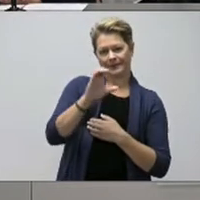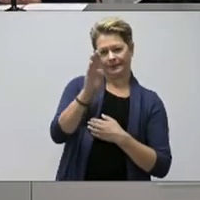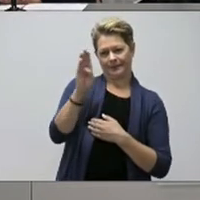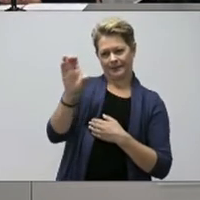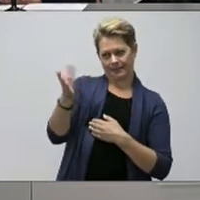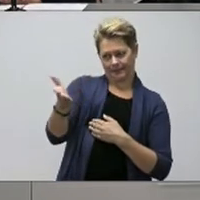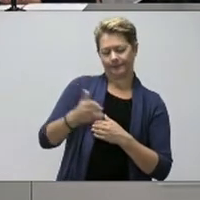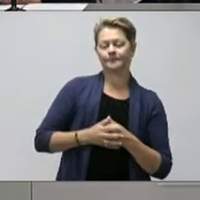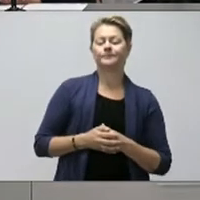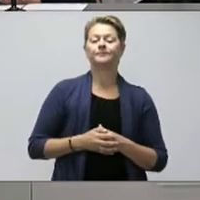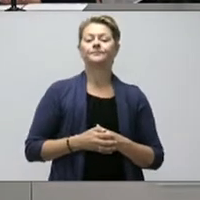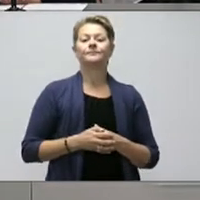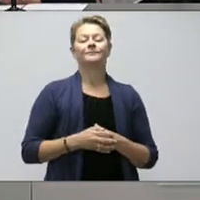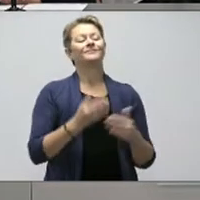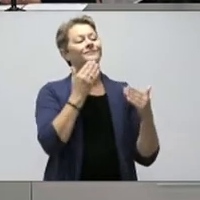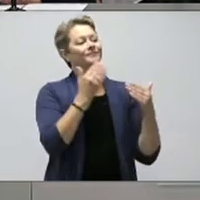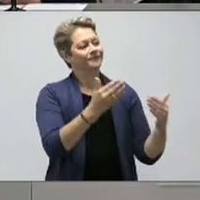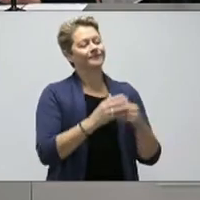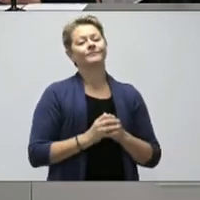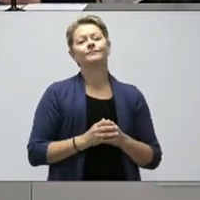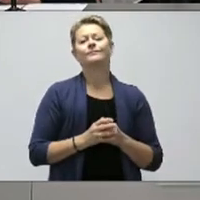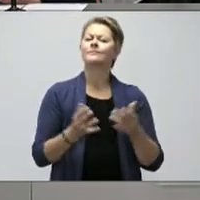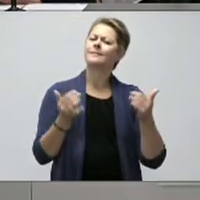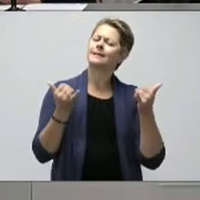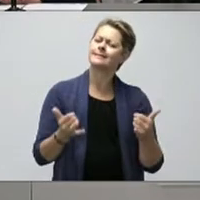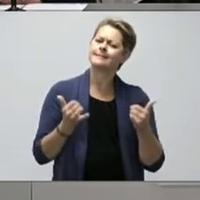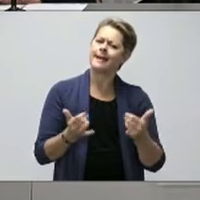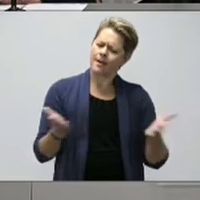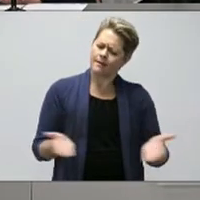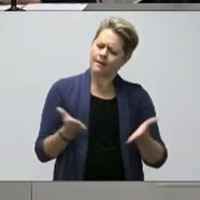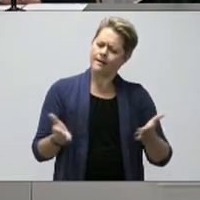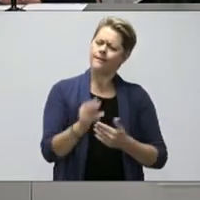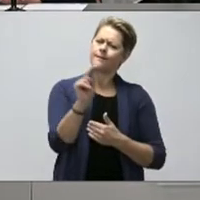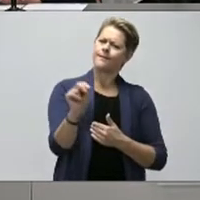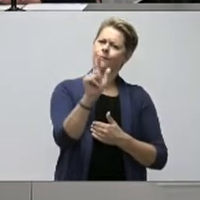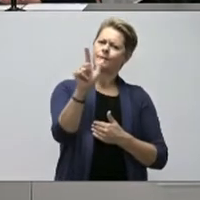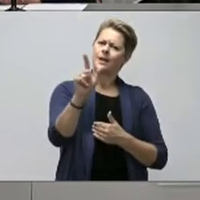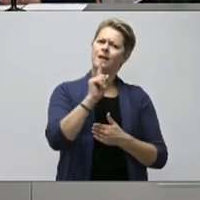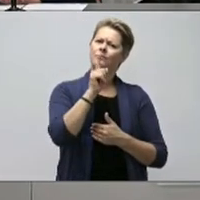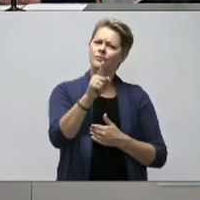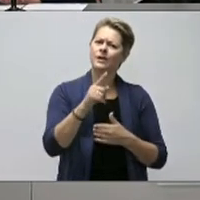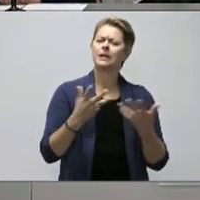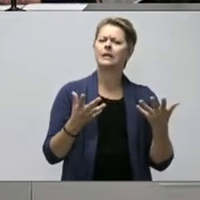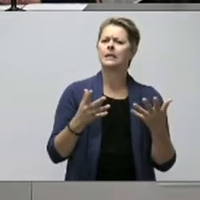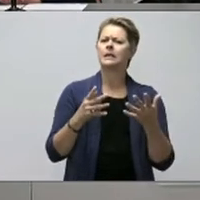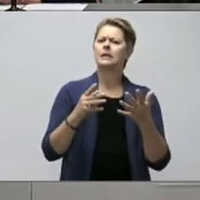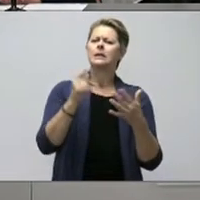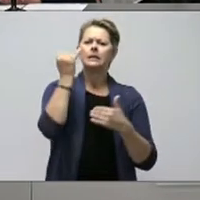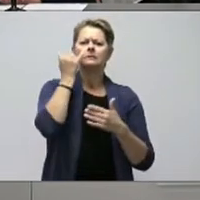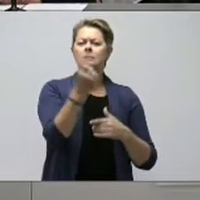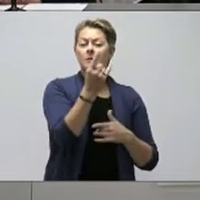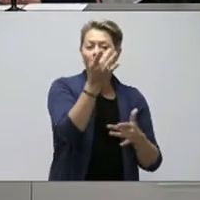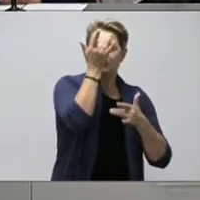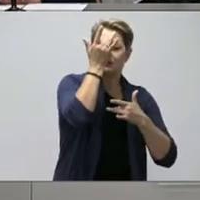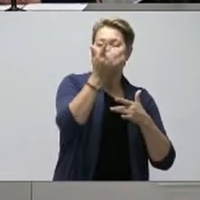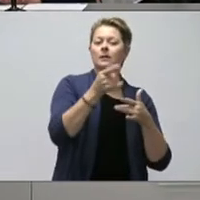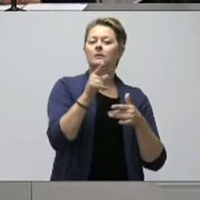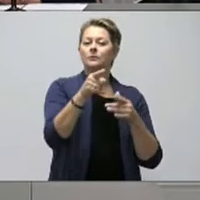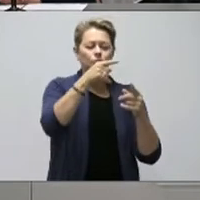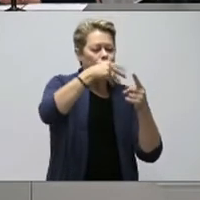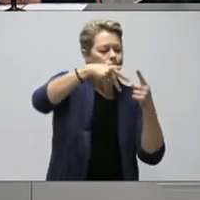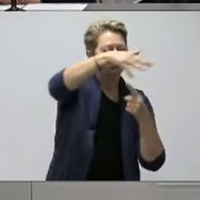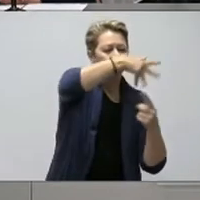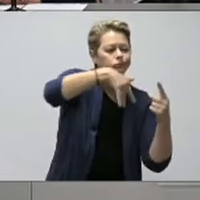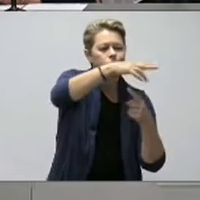Thank you. Right now in this province, we've had very good success with contact tracing. Over 90% of those contacts have been